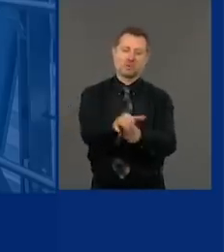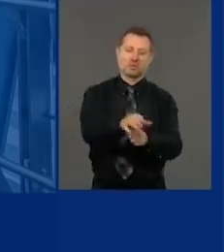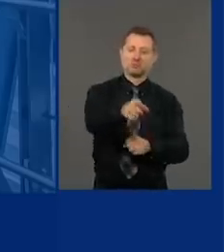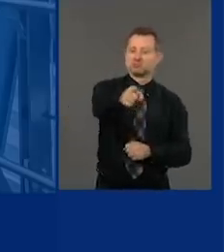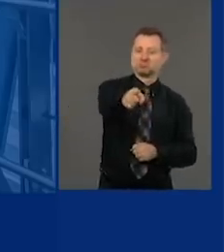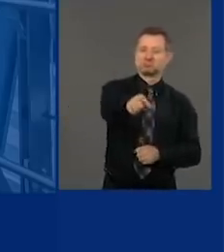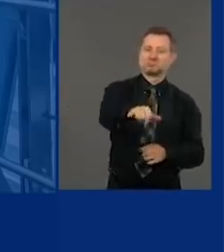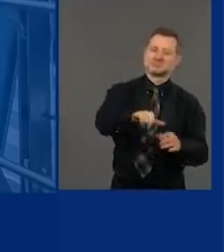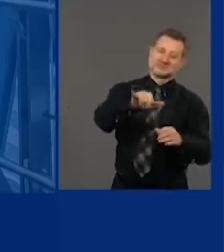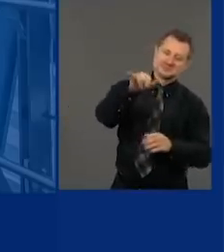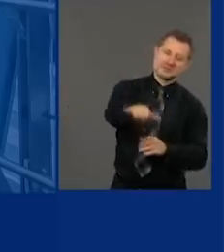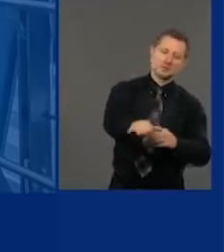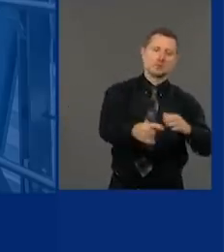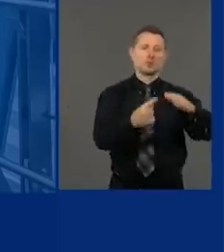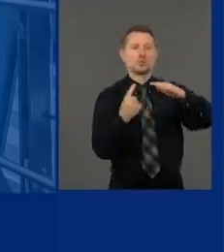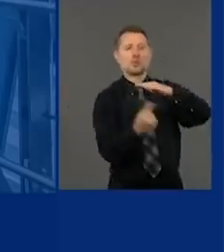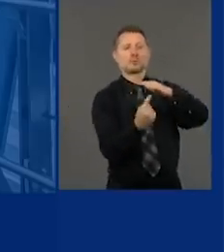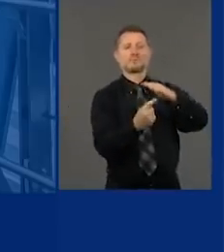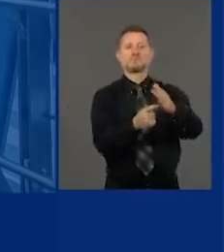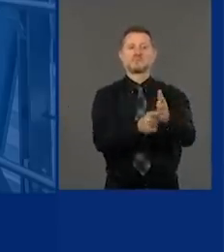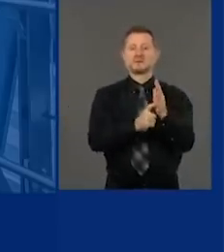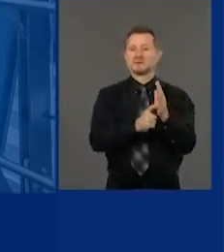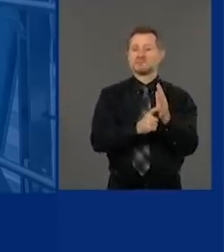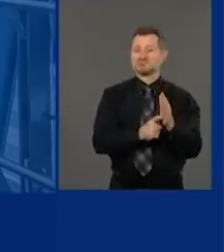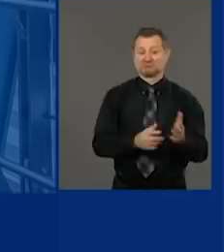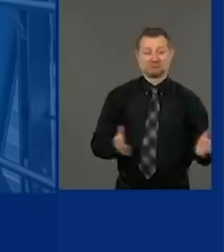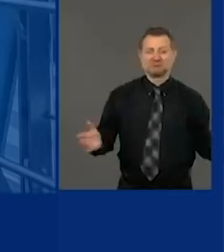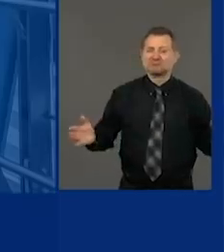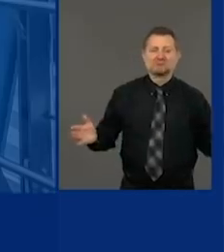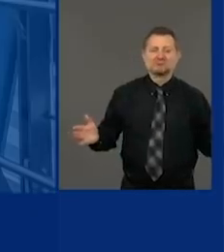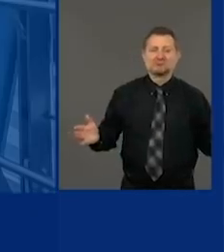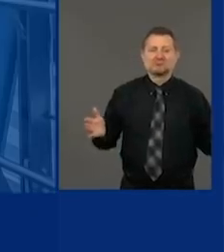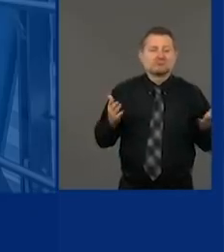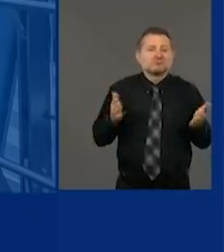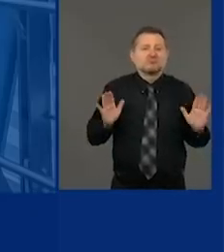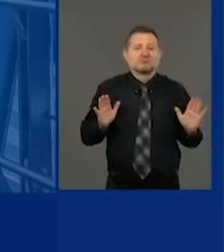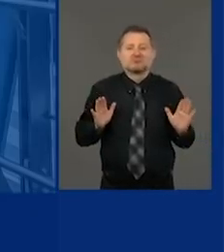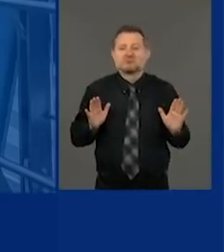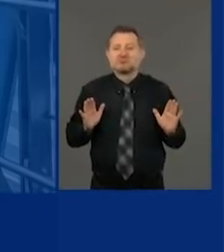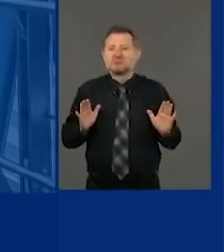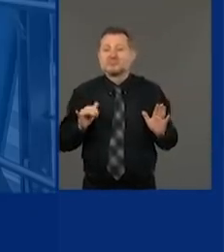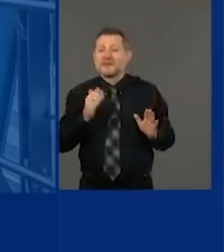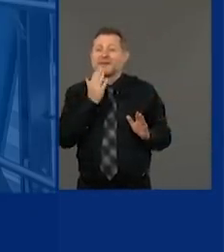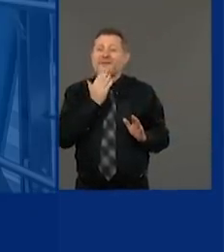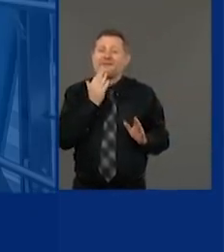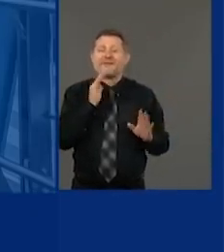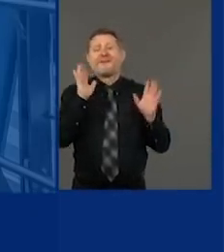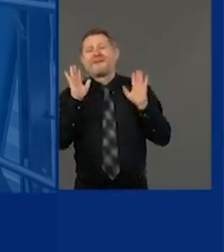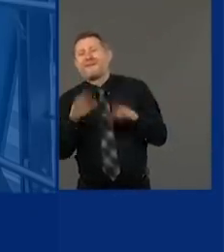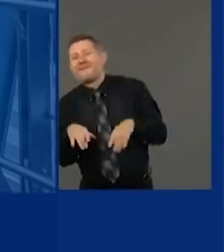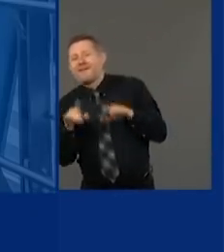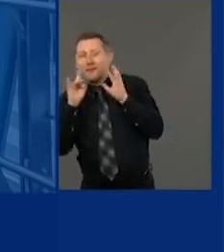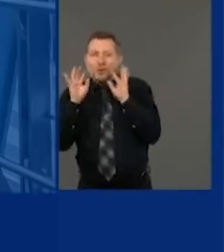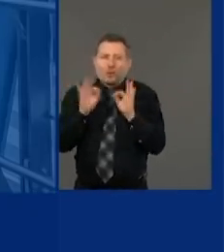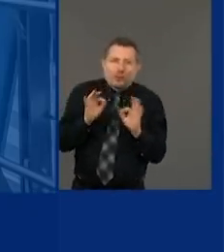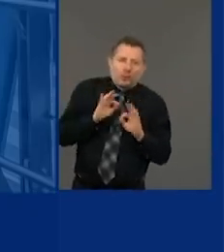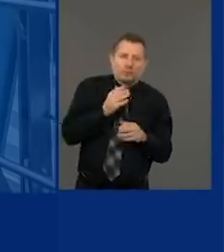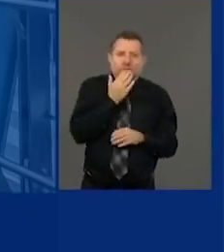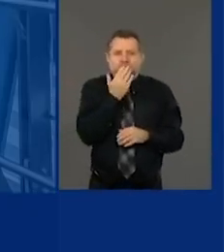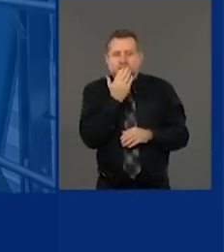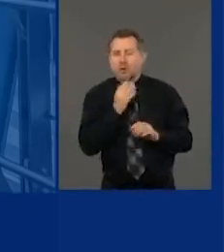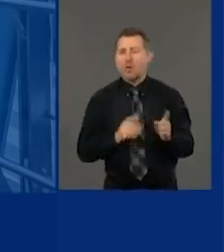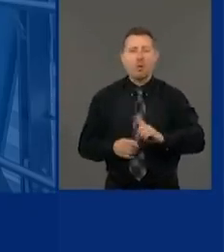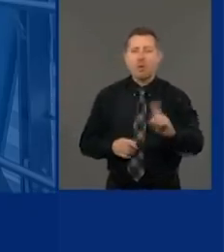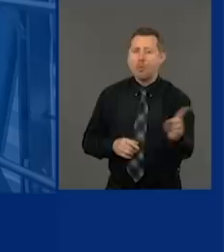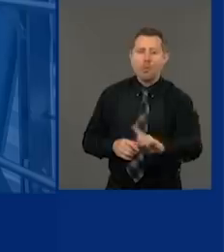quarantine. Okay? None of this is pleasant, but we've gone through